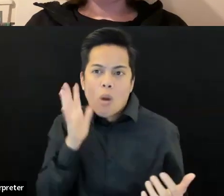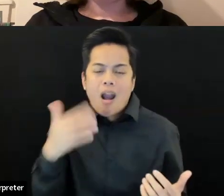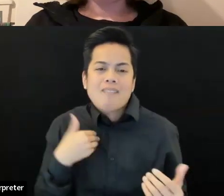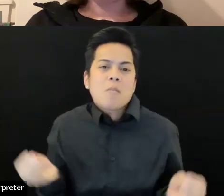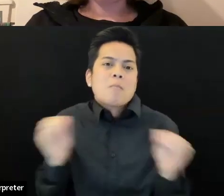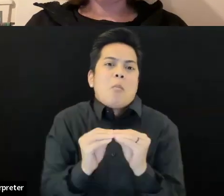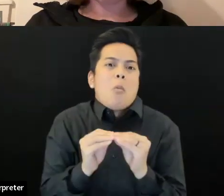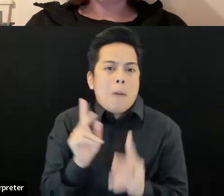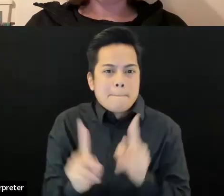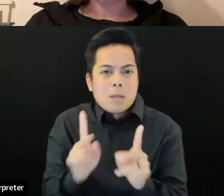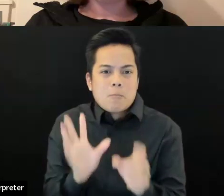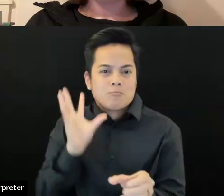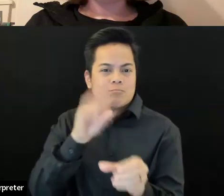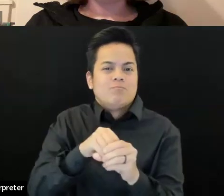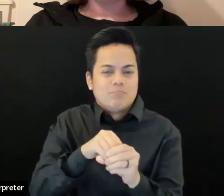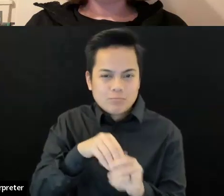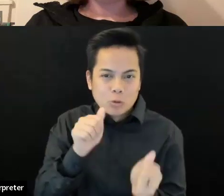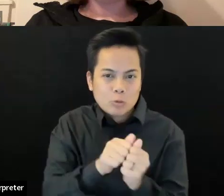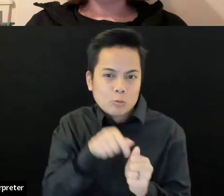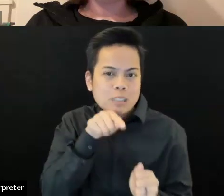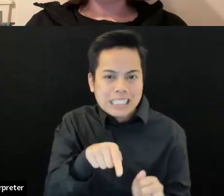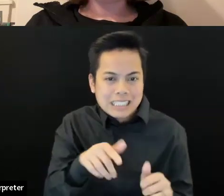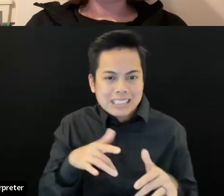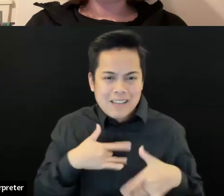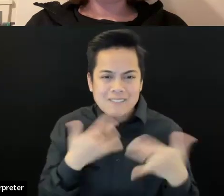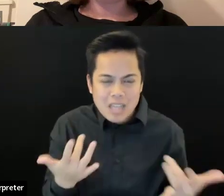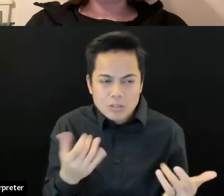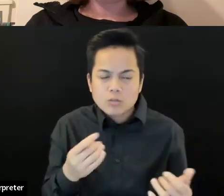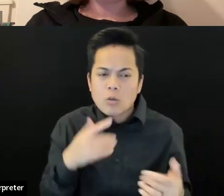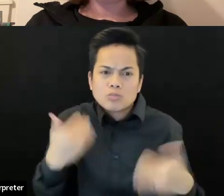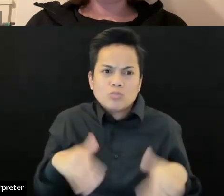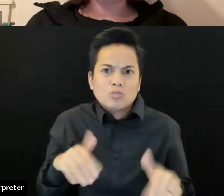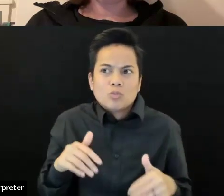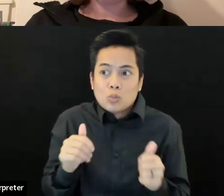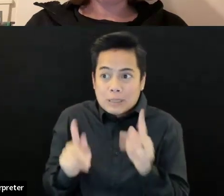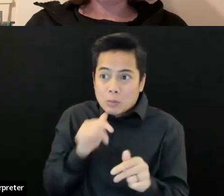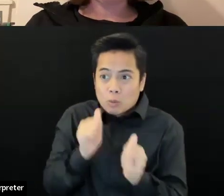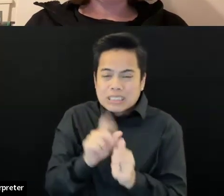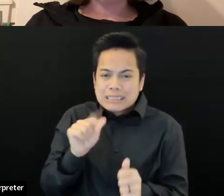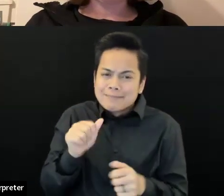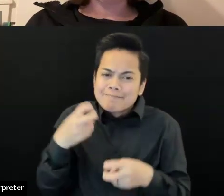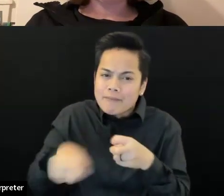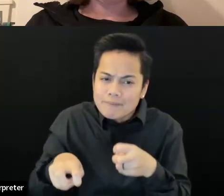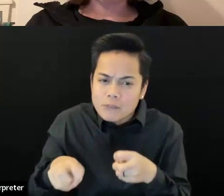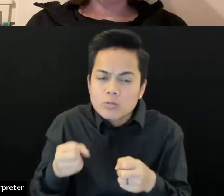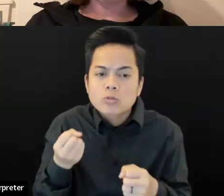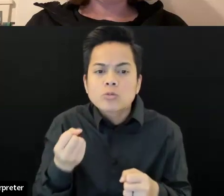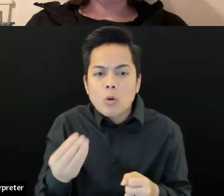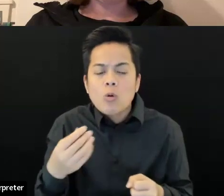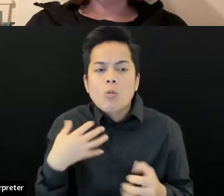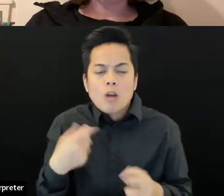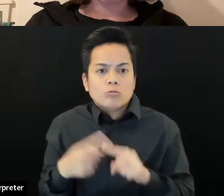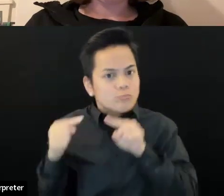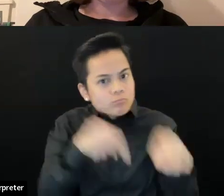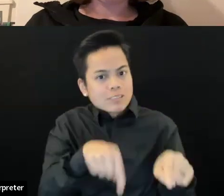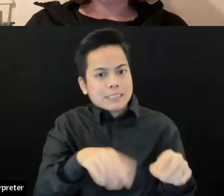and then, um, I just wanted to, um, say I'm really excited of course for the cultural center. It's, it's something we've all been waiting